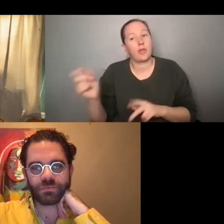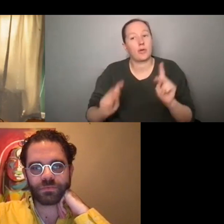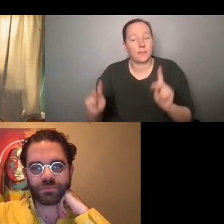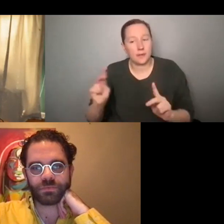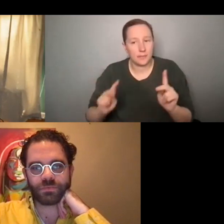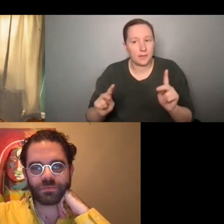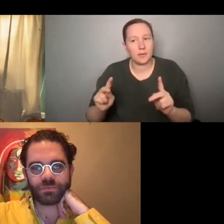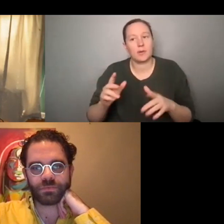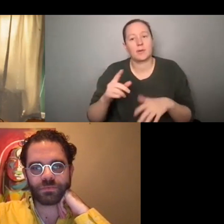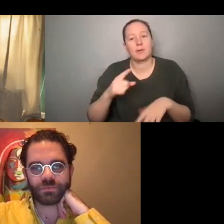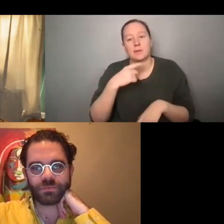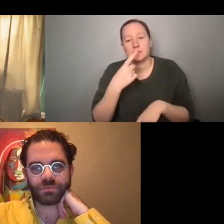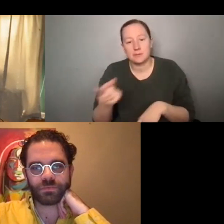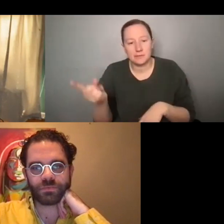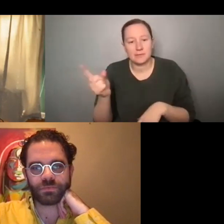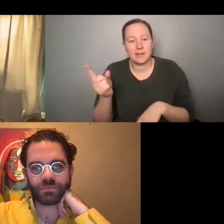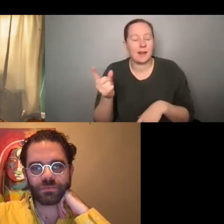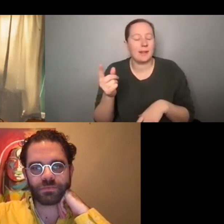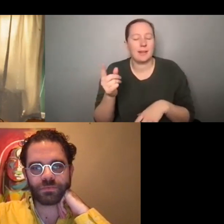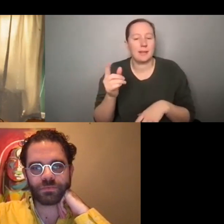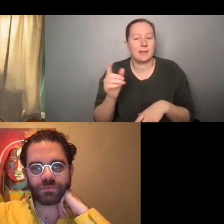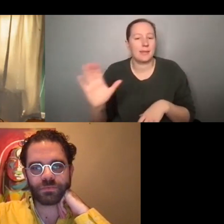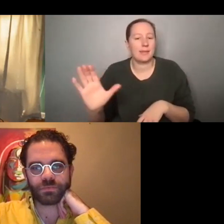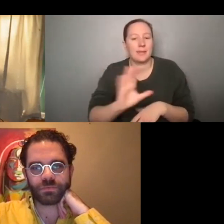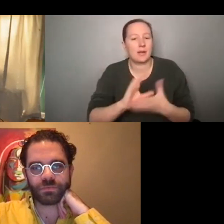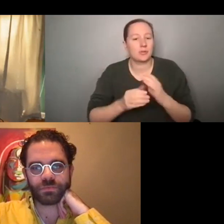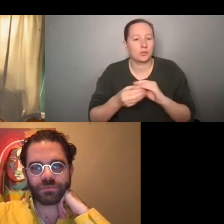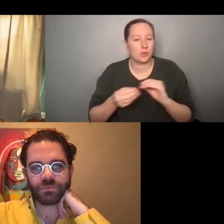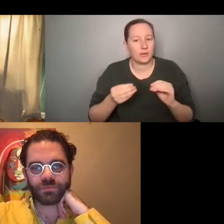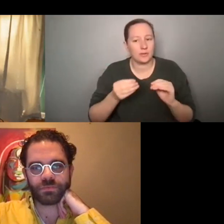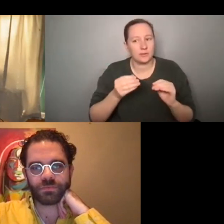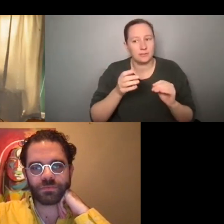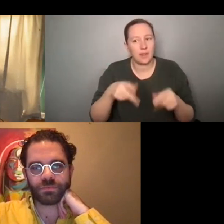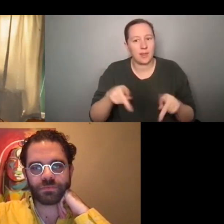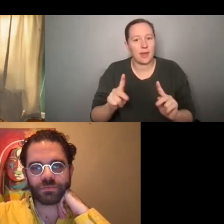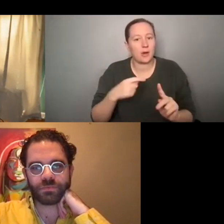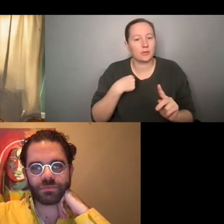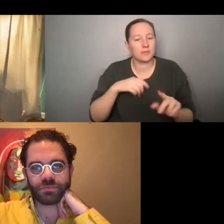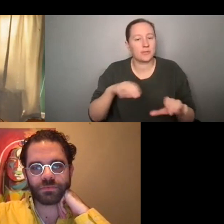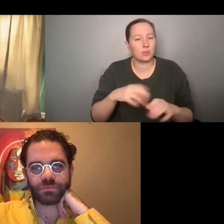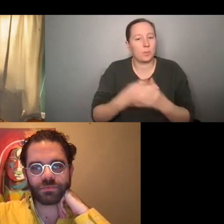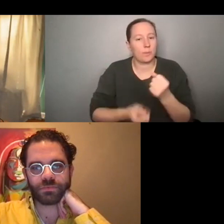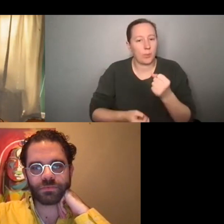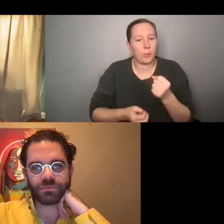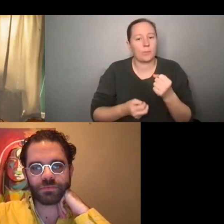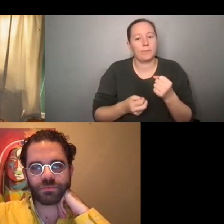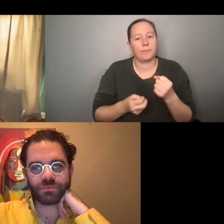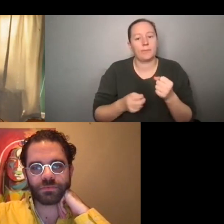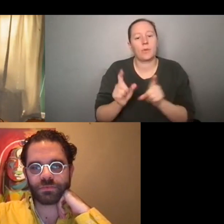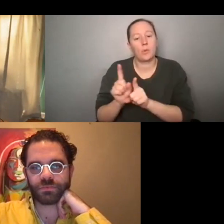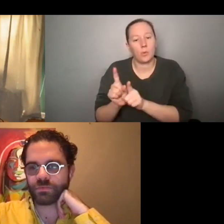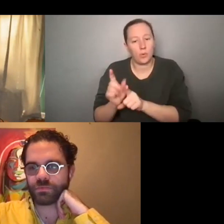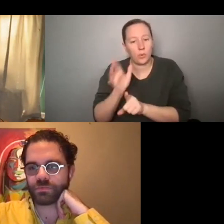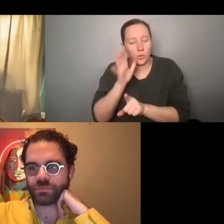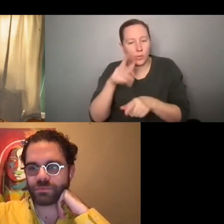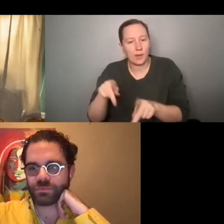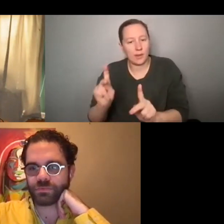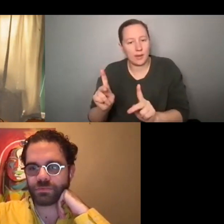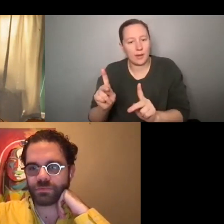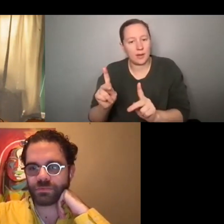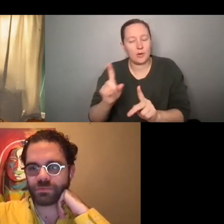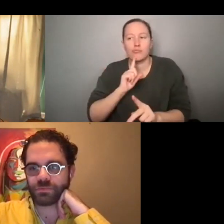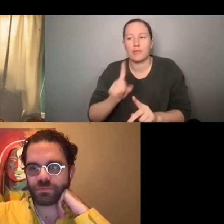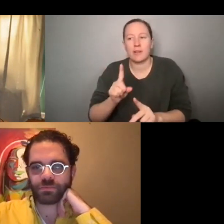storytelling allows me to do both of those. And also allows me to explore my